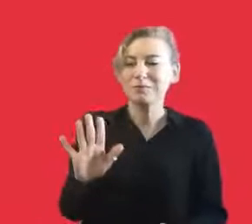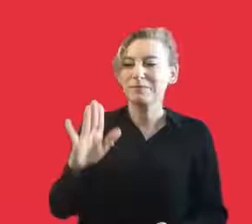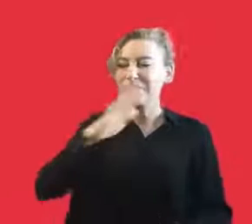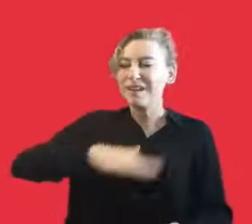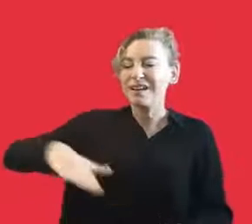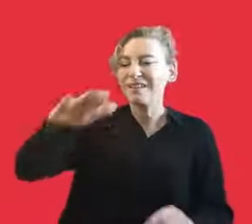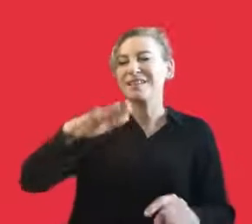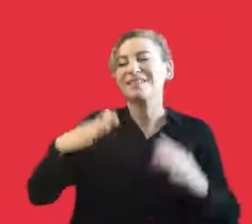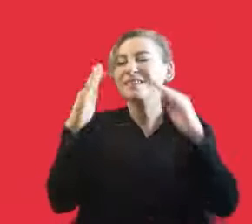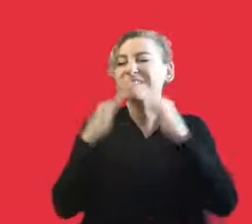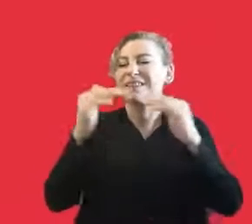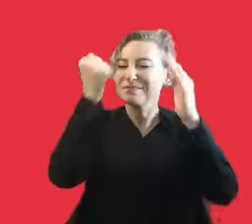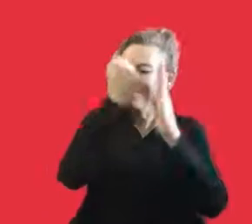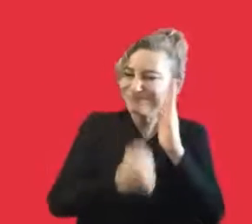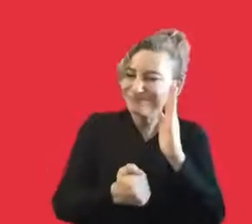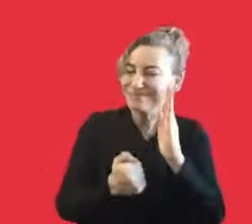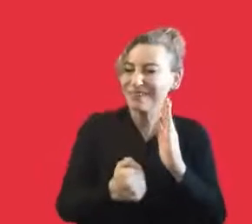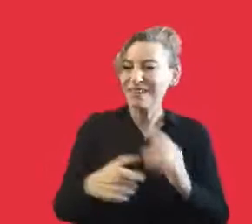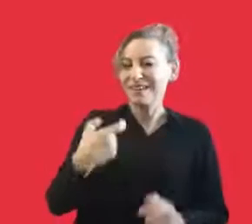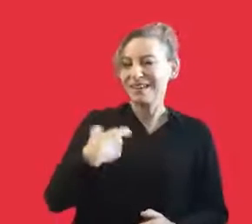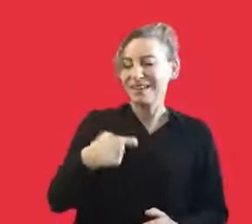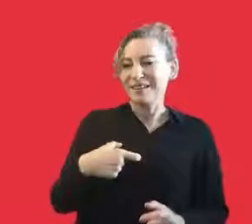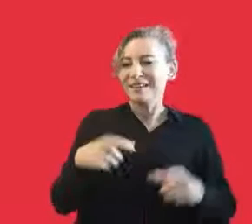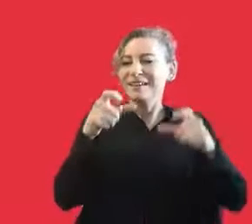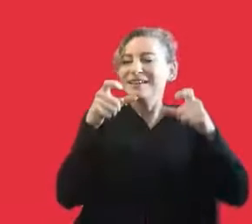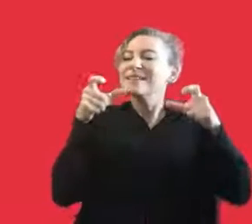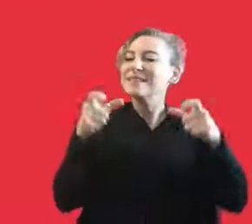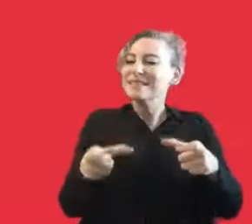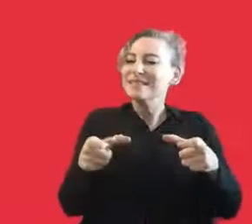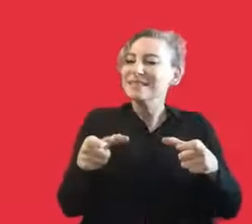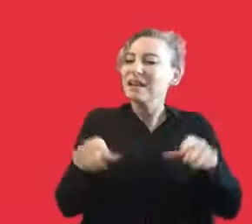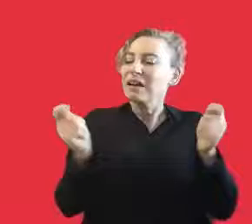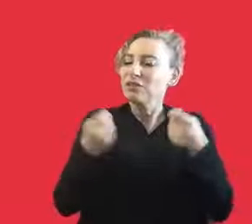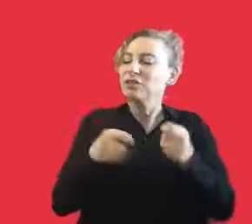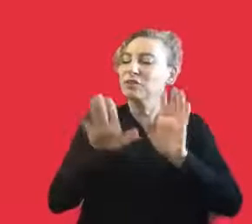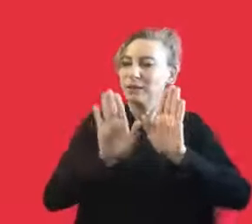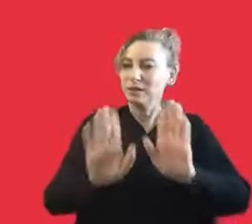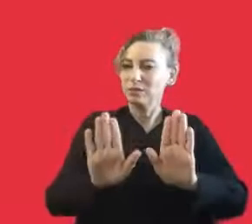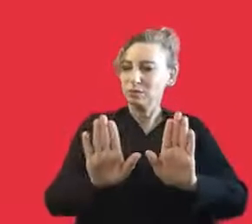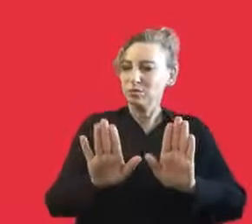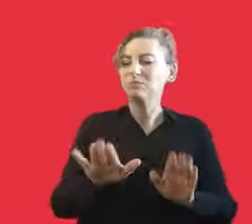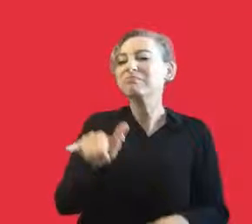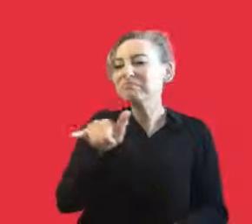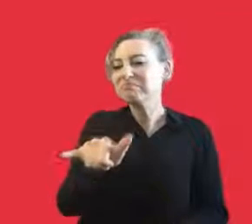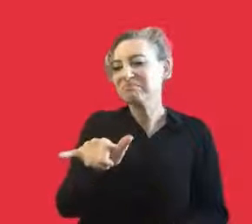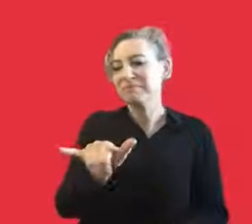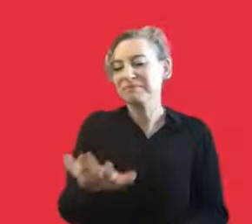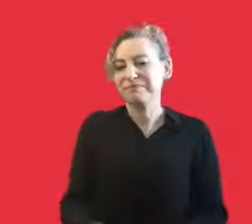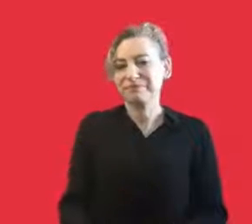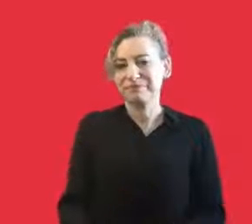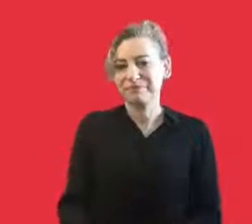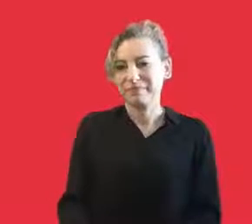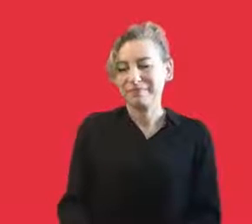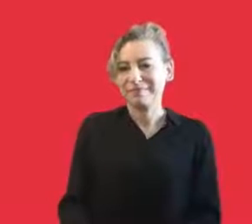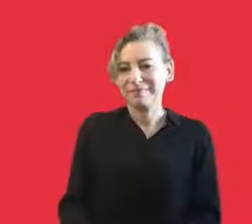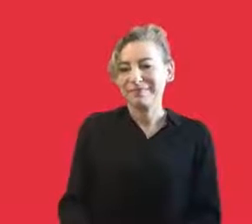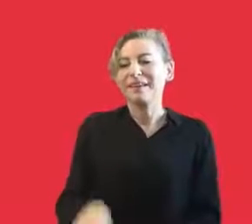And everyone is at home. And so everyone stopped most of the things because it's not possible